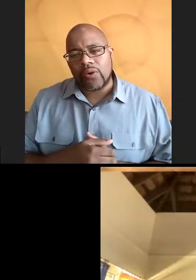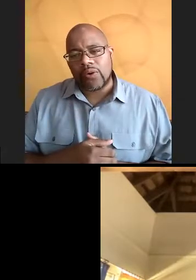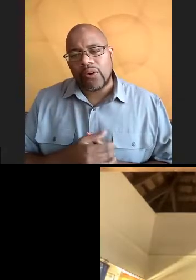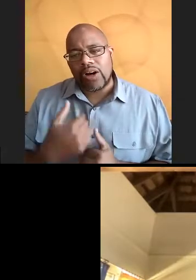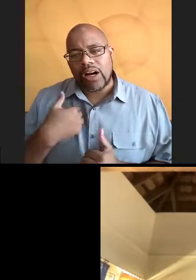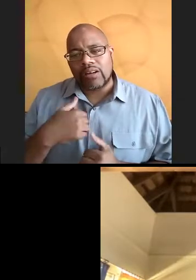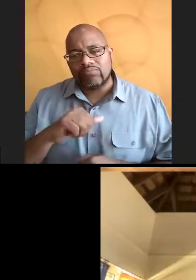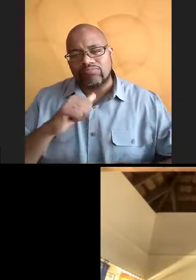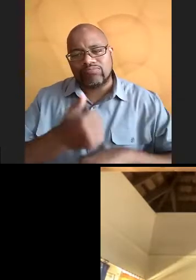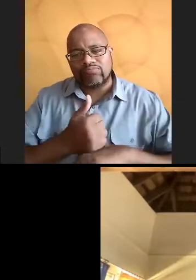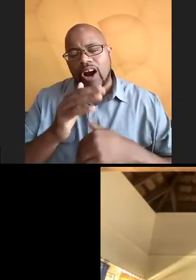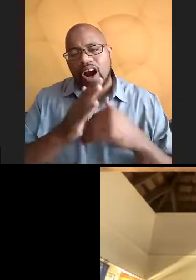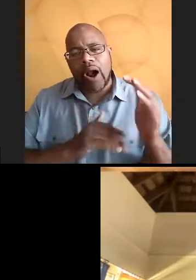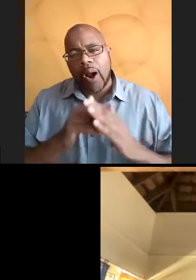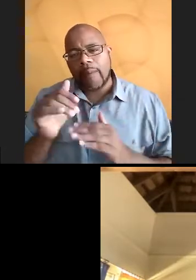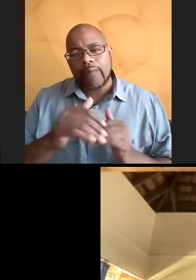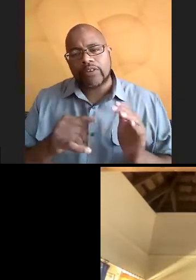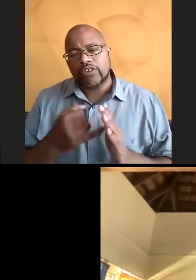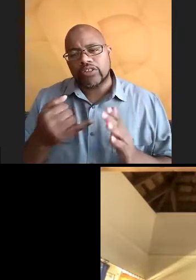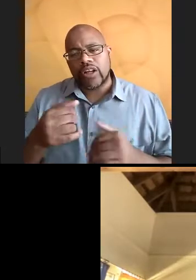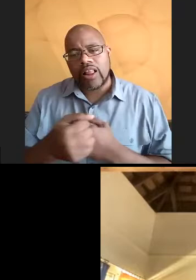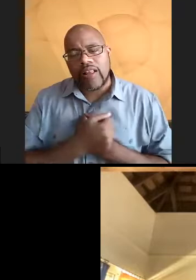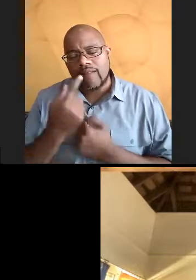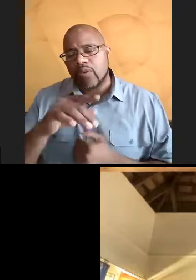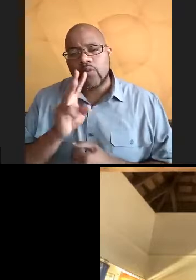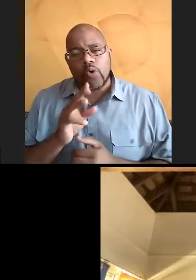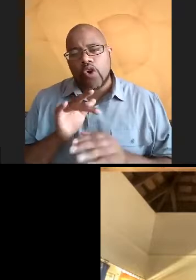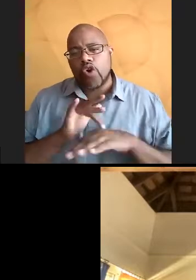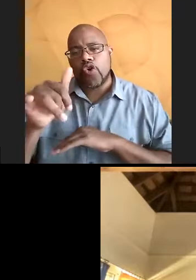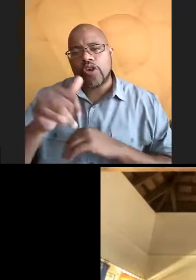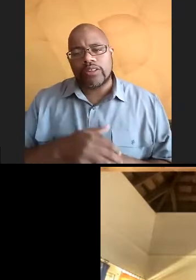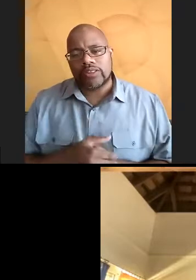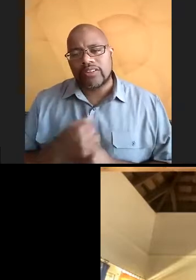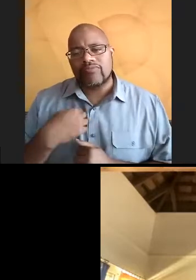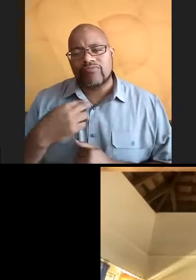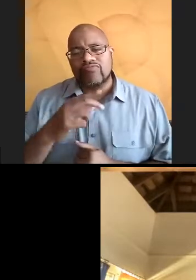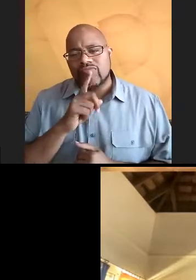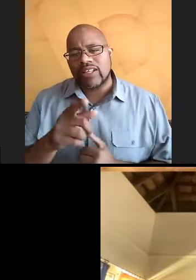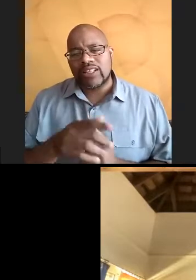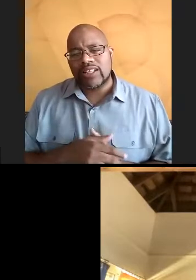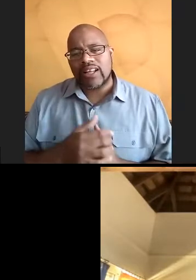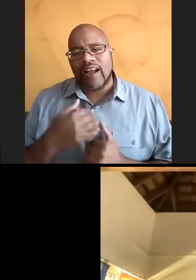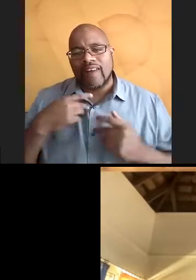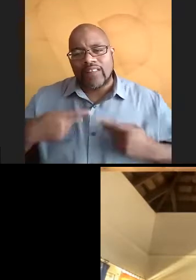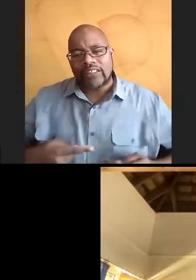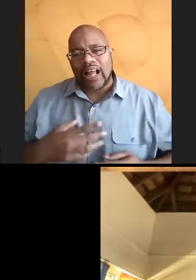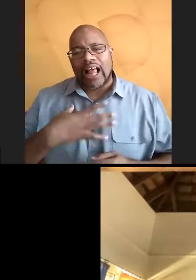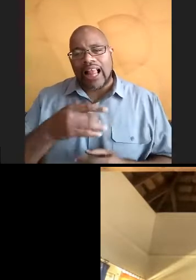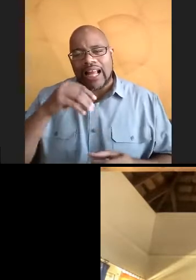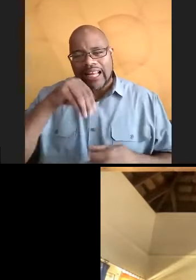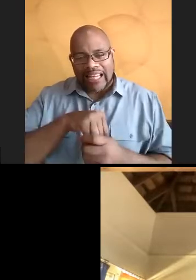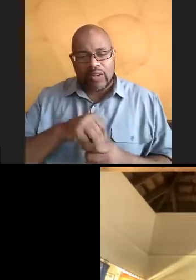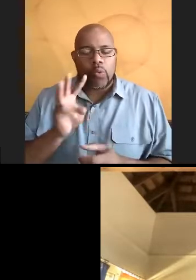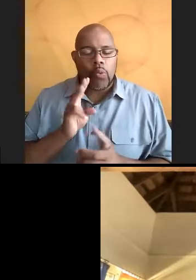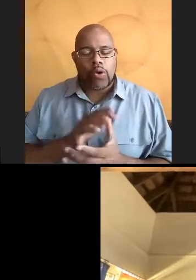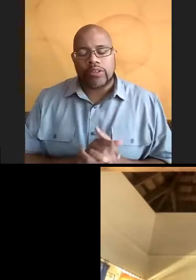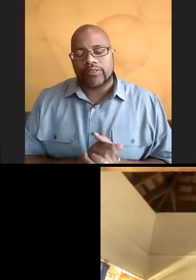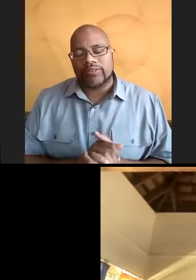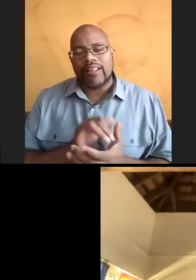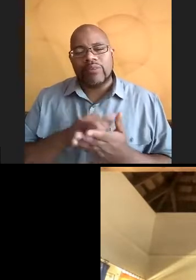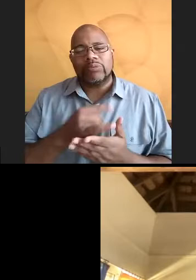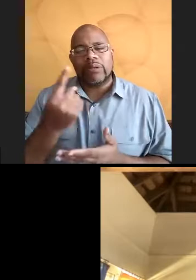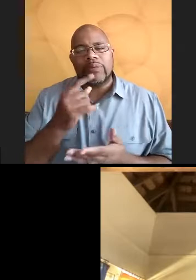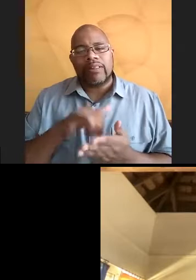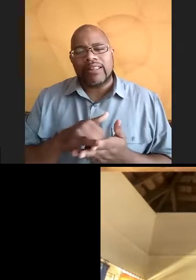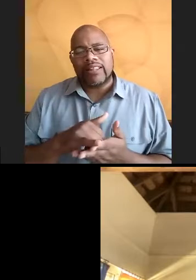established a comfort and just a love for the water early, and I realized that I just physically liked being in the water. Like, it was something